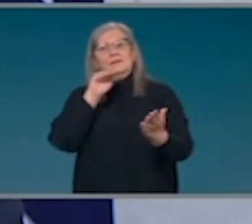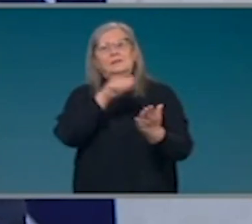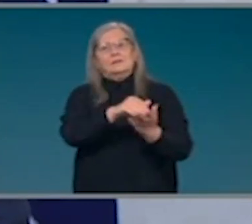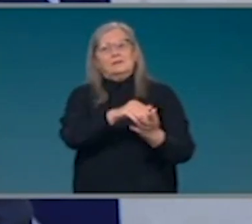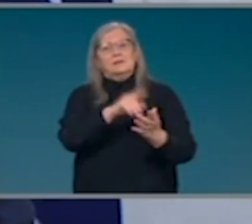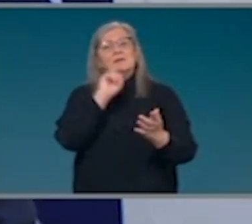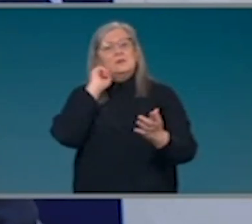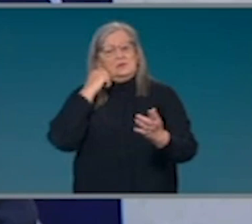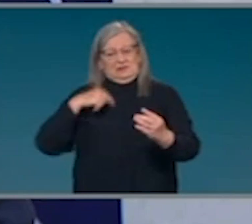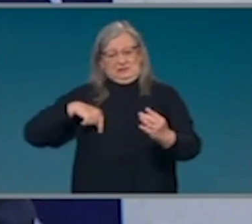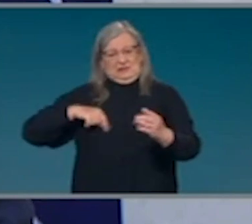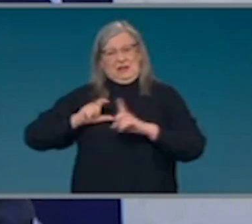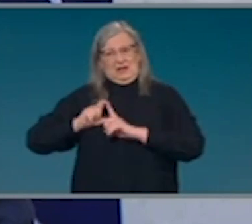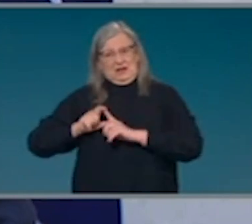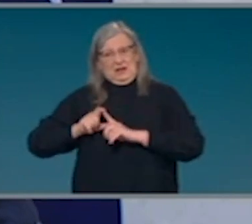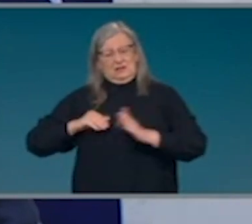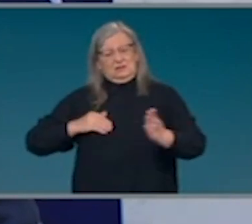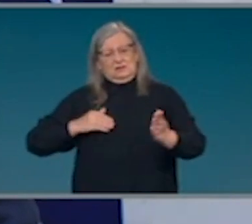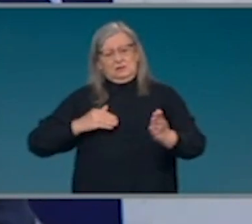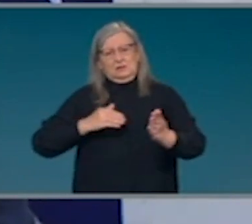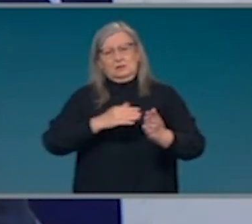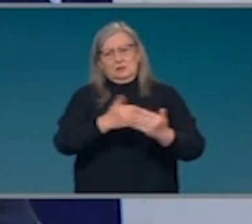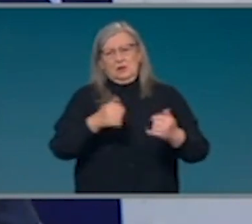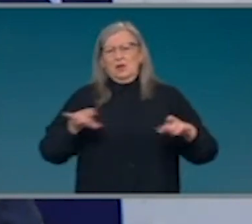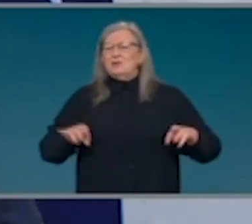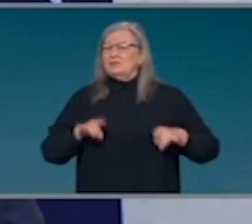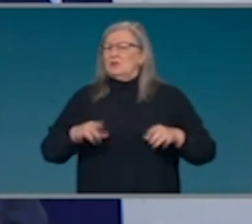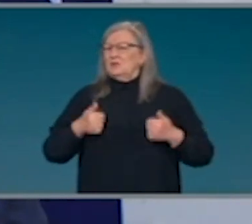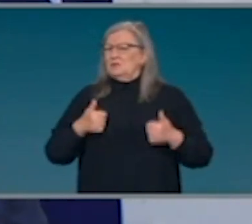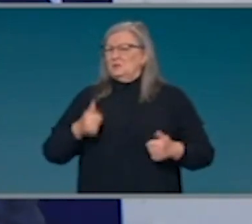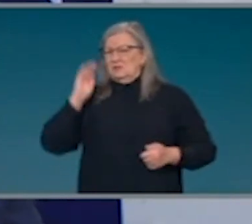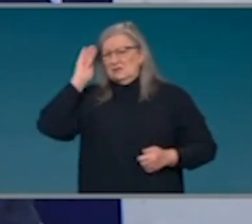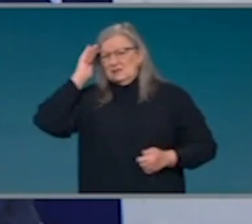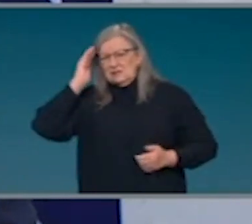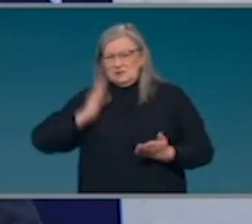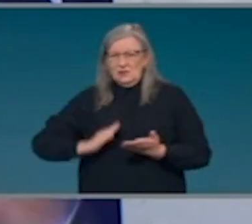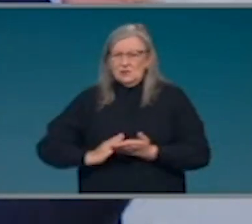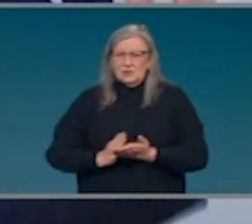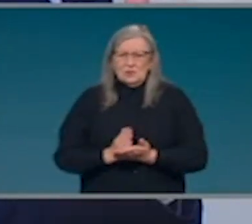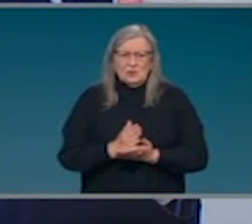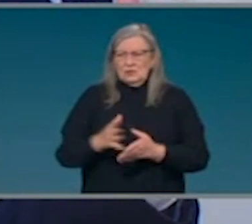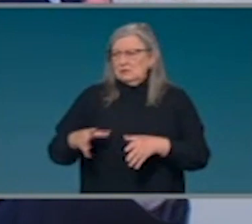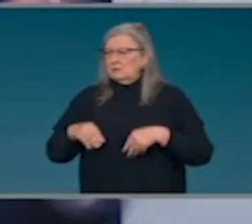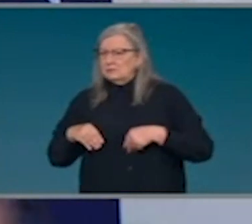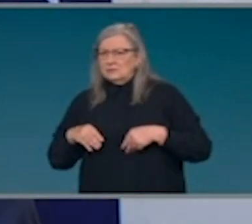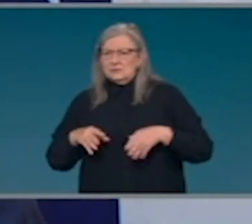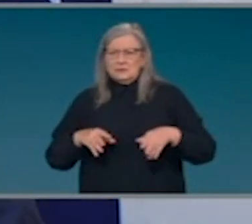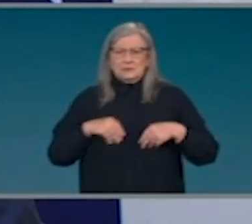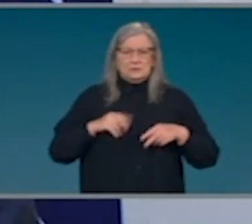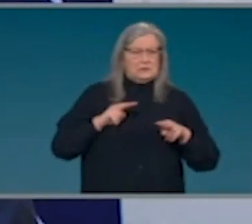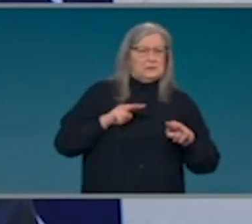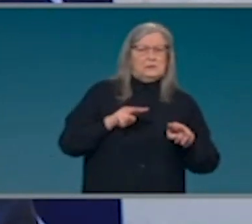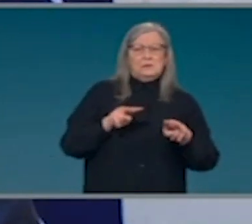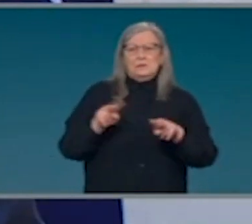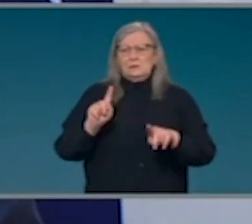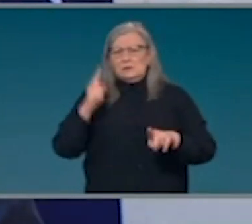have shown a resilience and a patience and a determination. They've dealt with the circumstances as they're in front of them, not behind them. The government is taking the